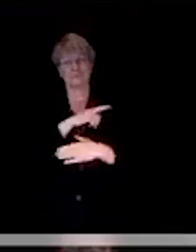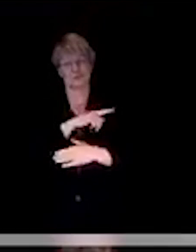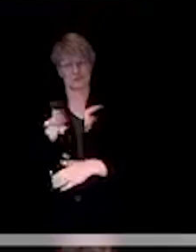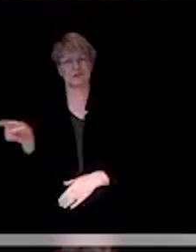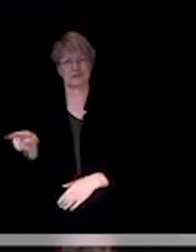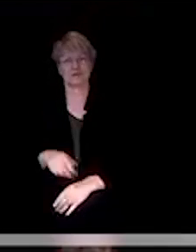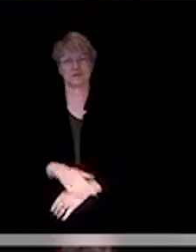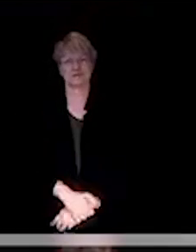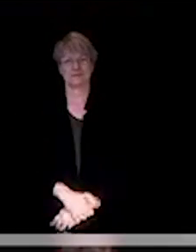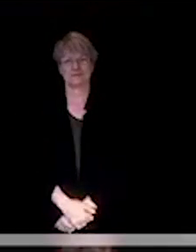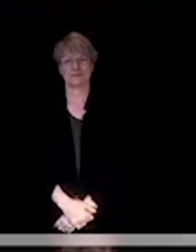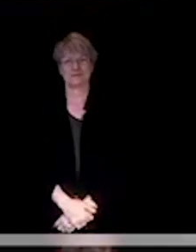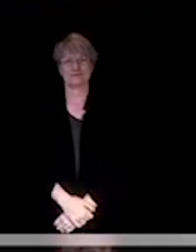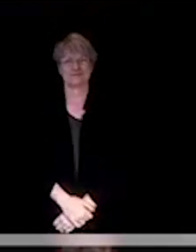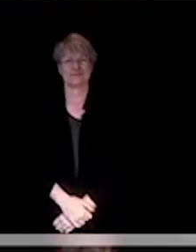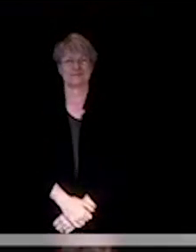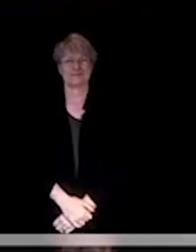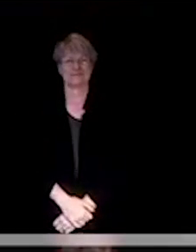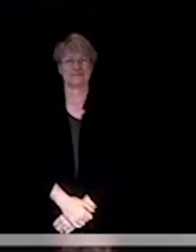now yield my time.